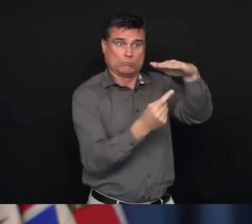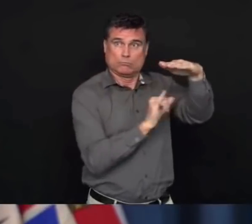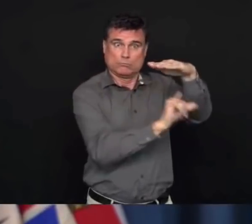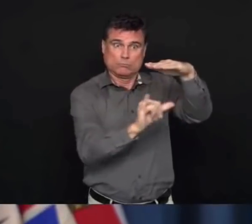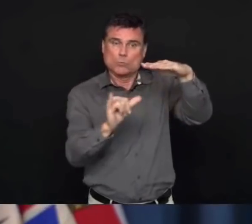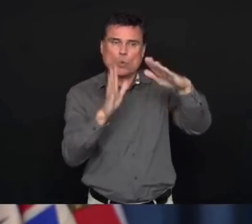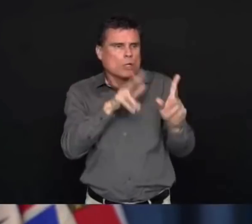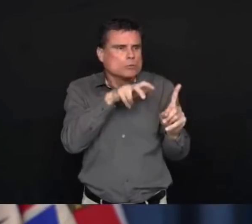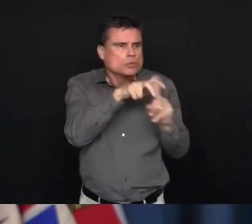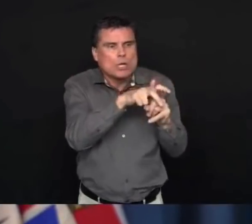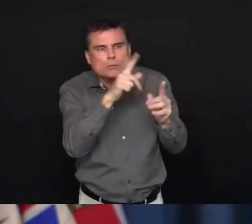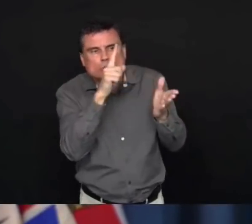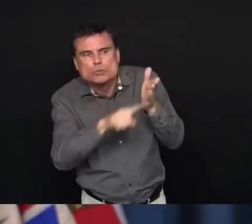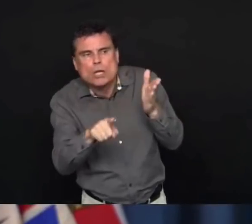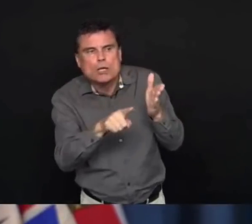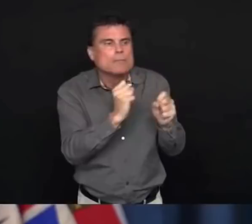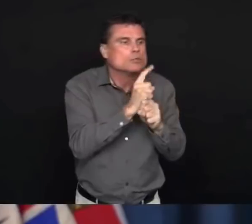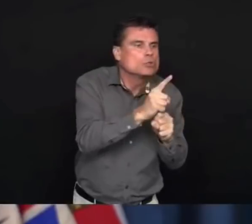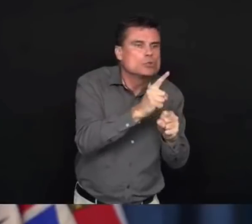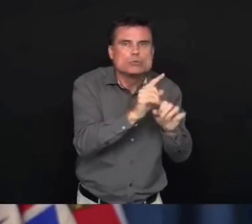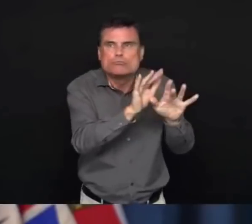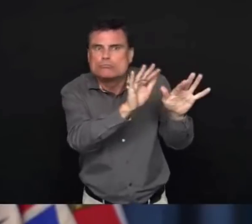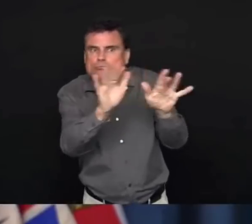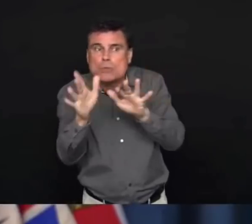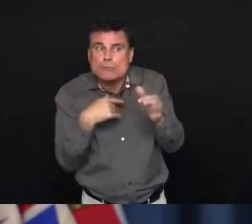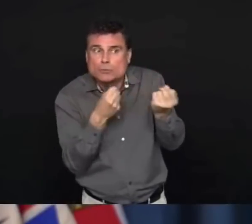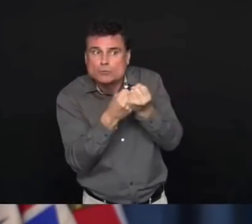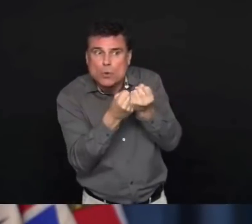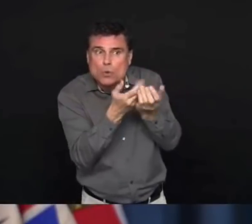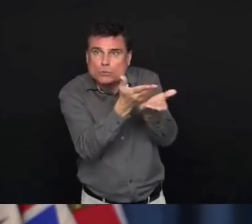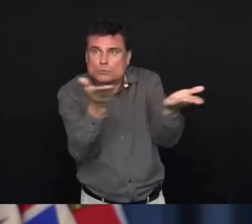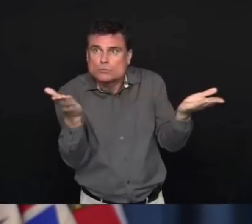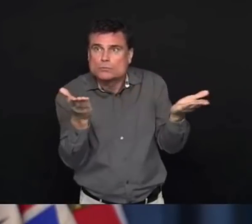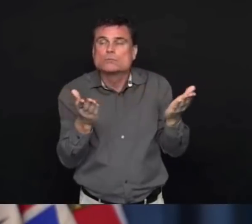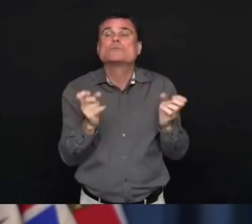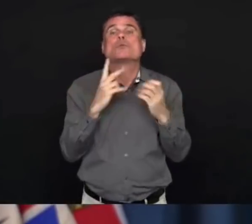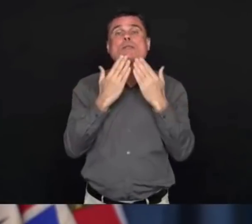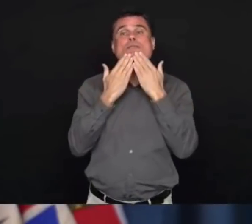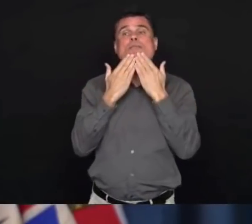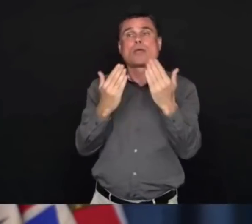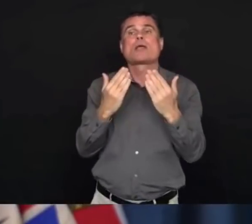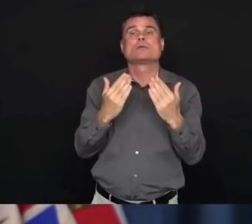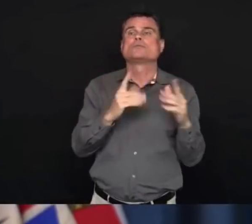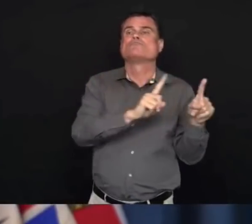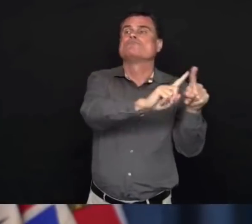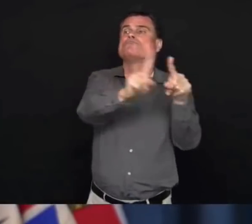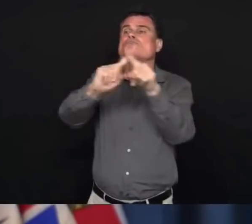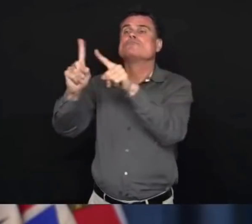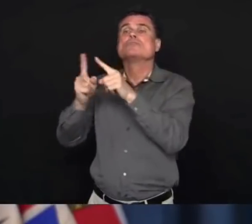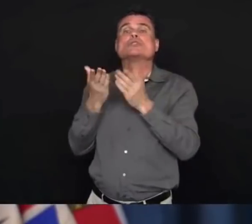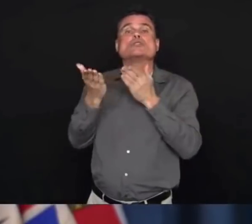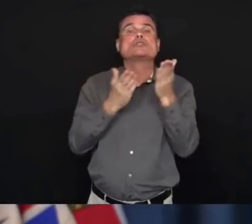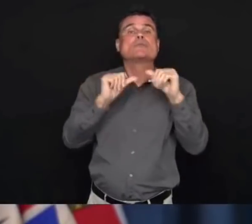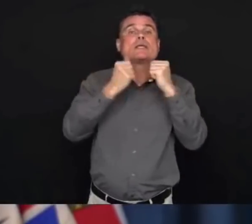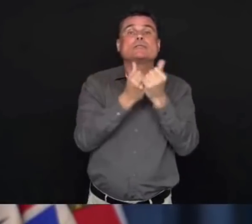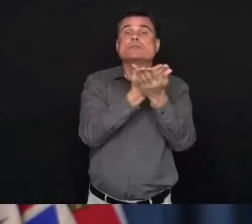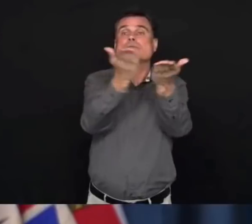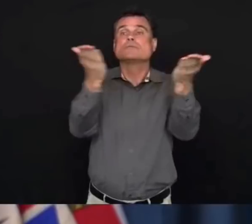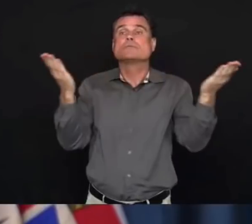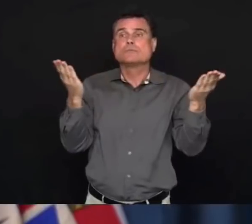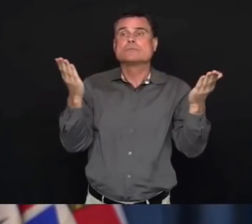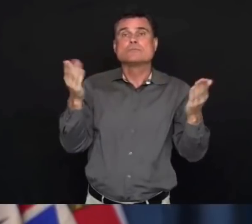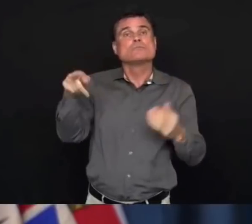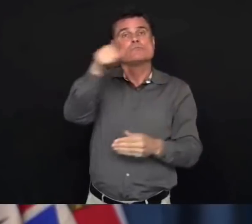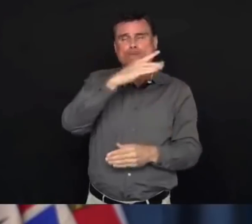It's a really important thing that we can do to welcome home our fellow people from British Columbia and make sure that they have the means to